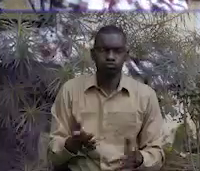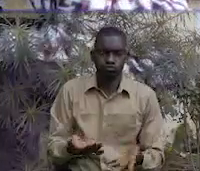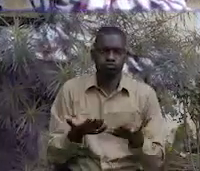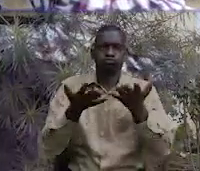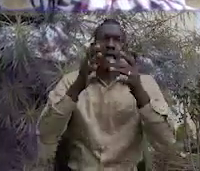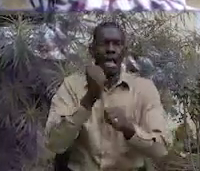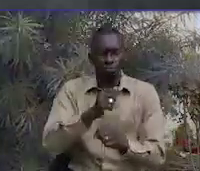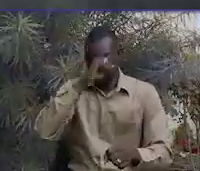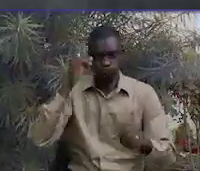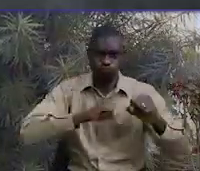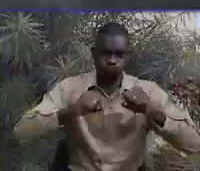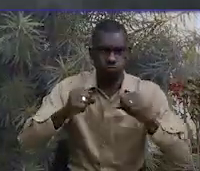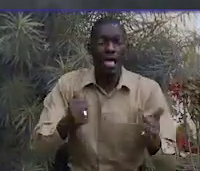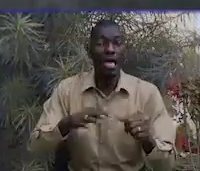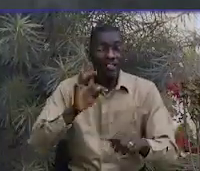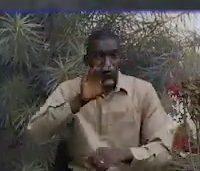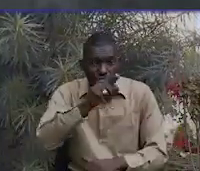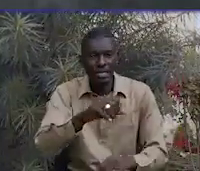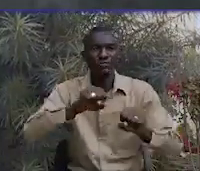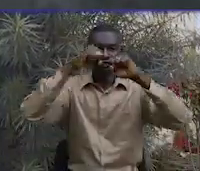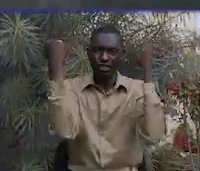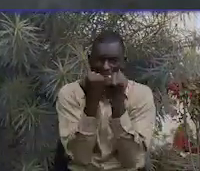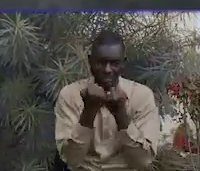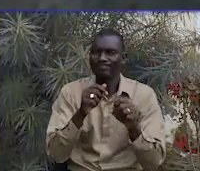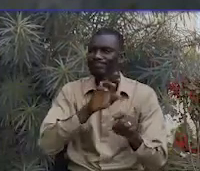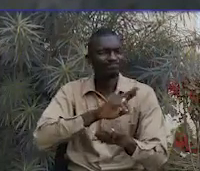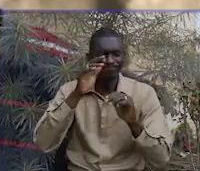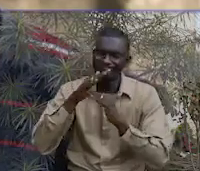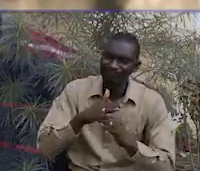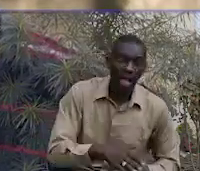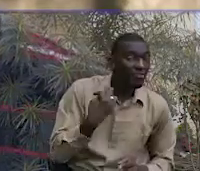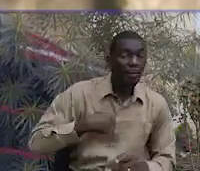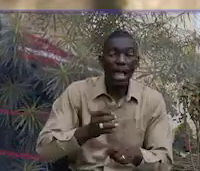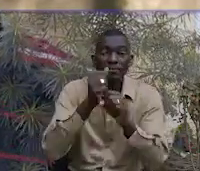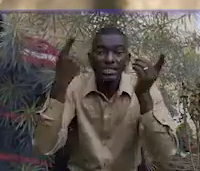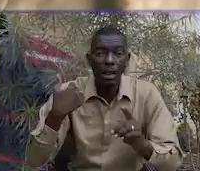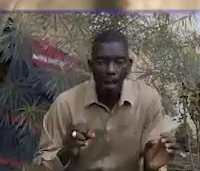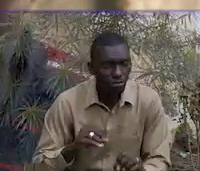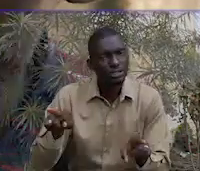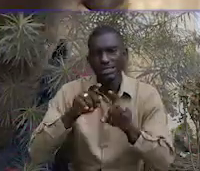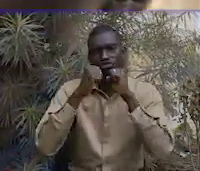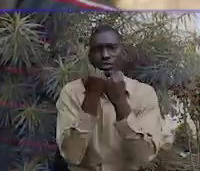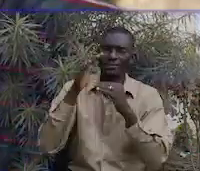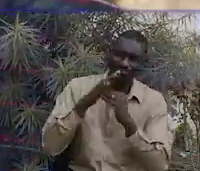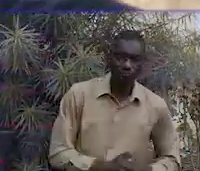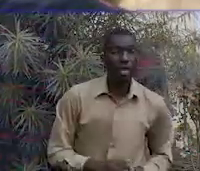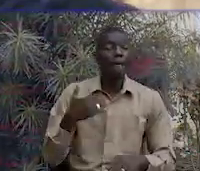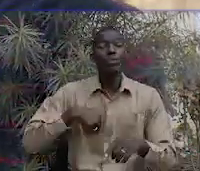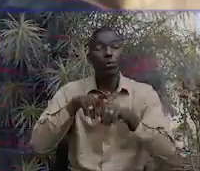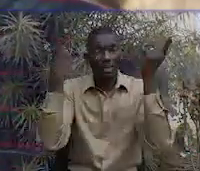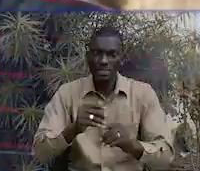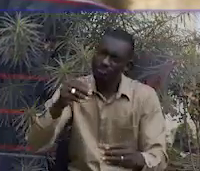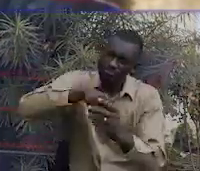fully associate. Until this is done, our society shall continue to depreciate. Between of and live,